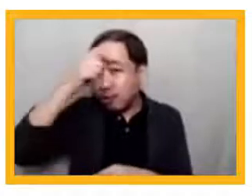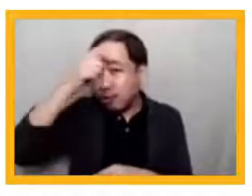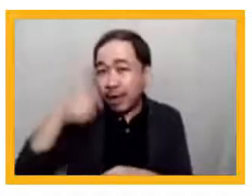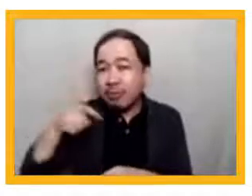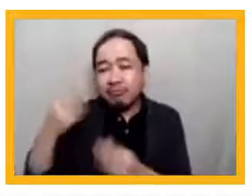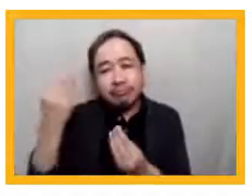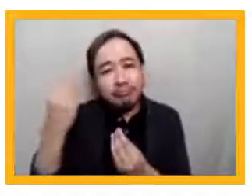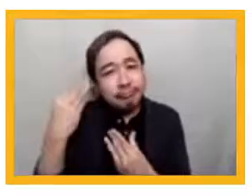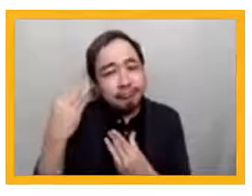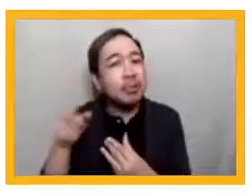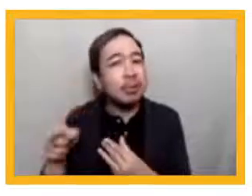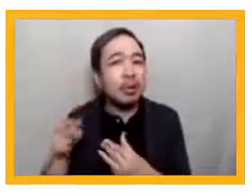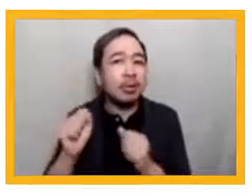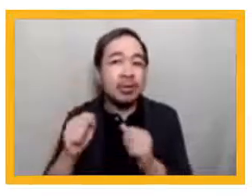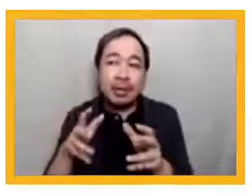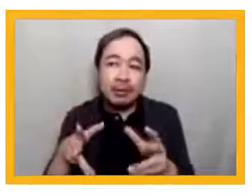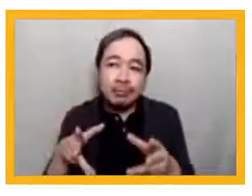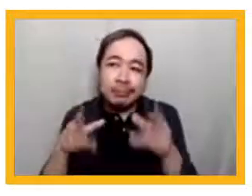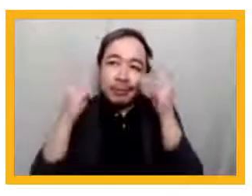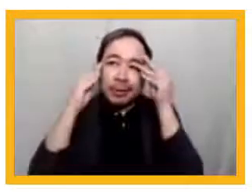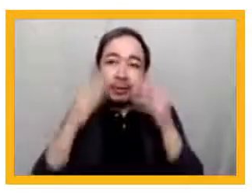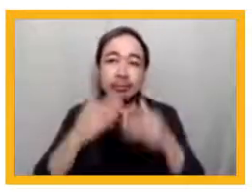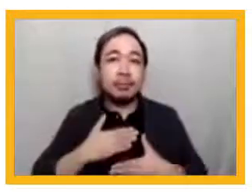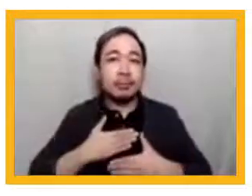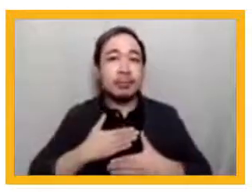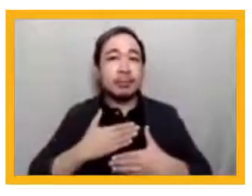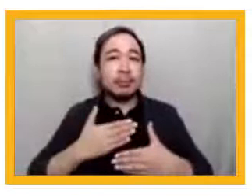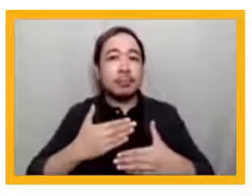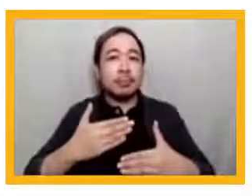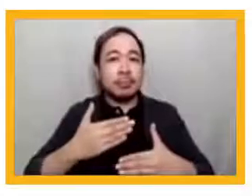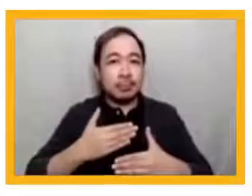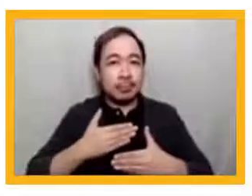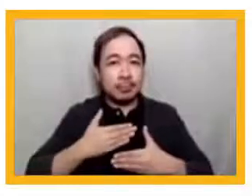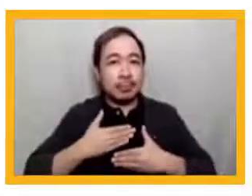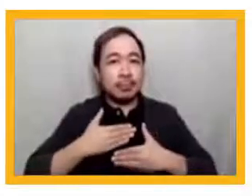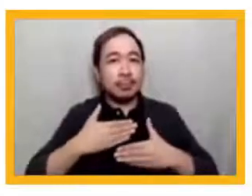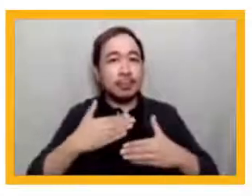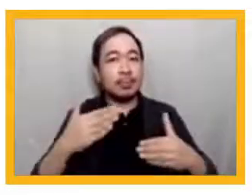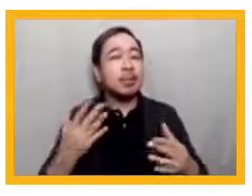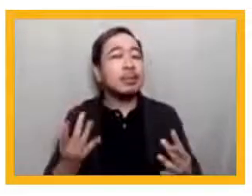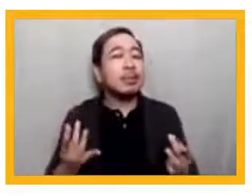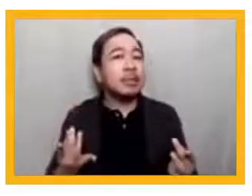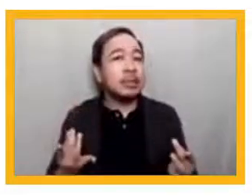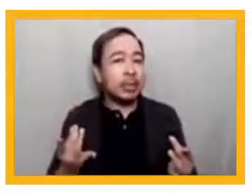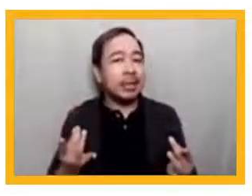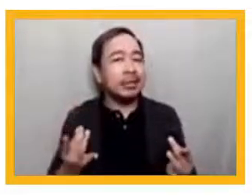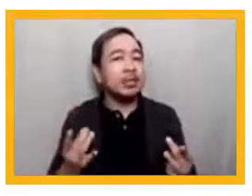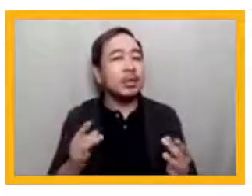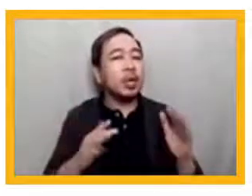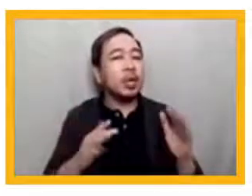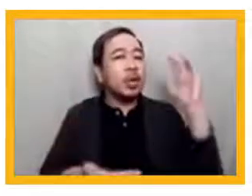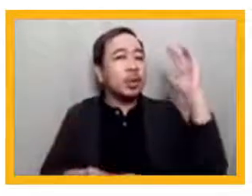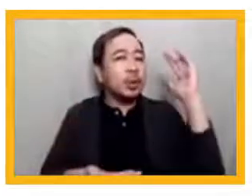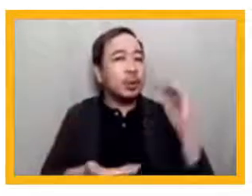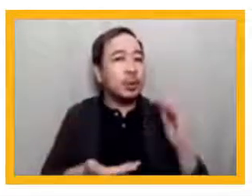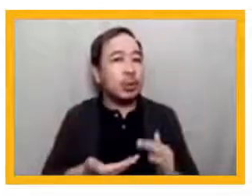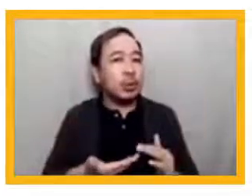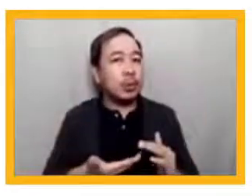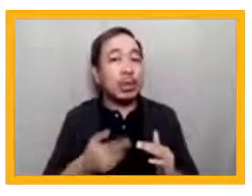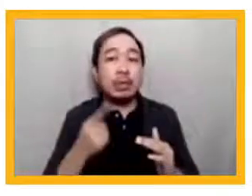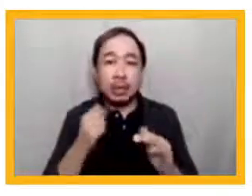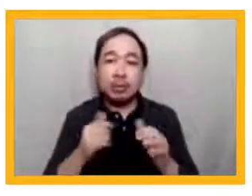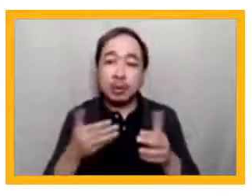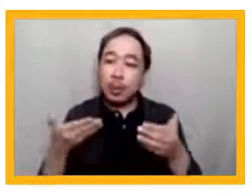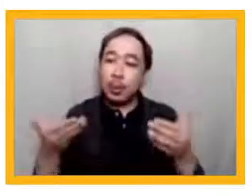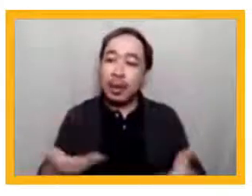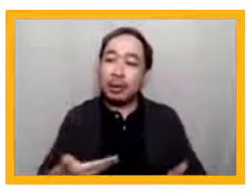learned to do breathing exercises when they need to calm down, that they've learned to create open forums with their children to open up lines of communication